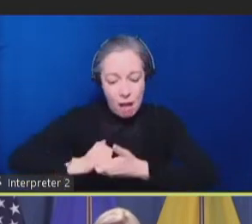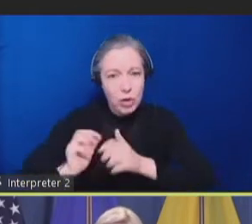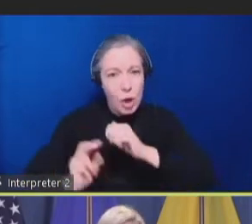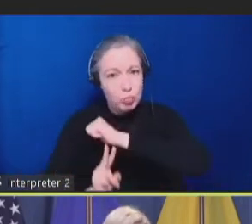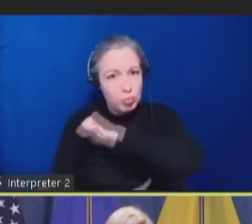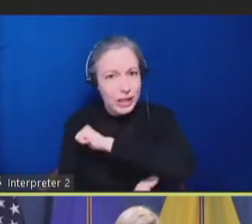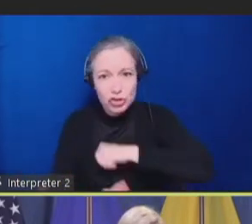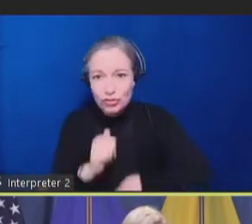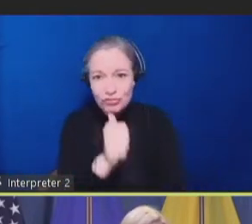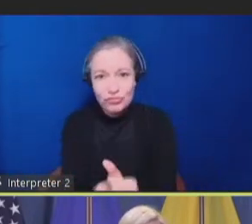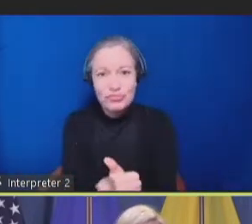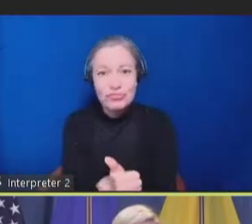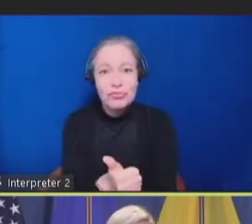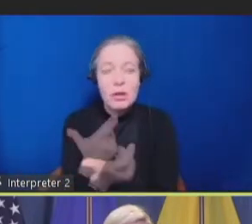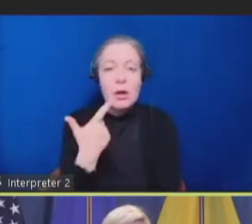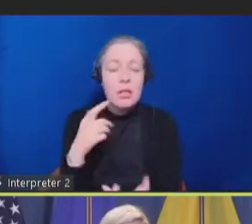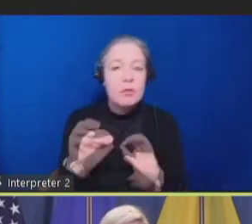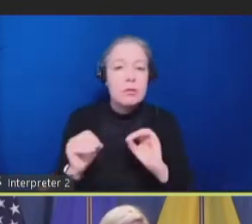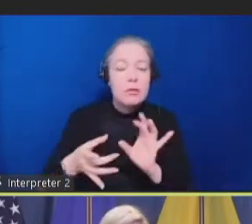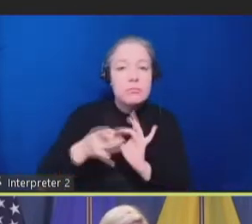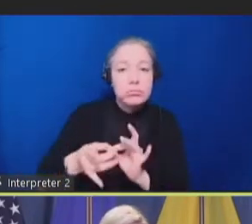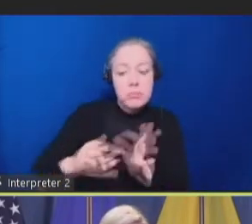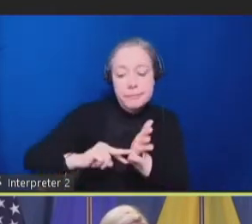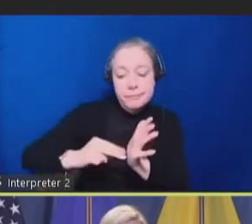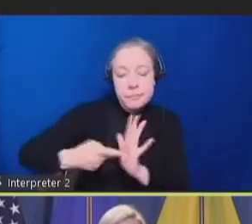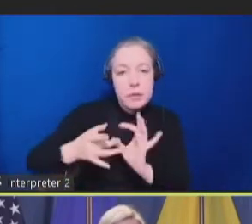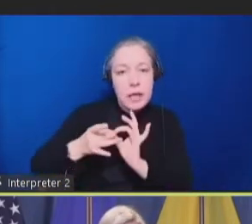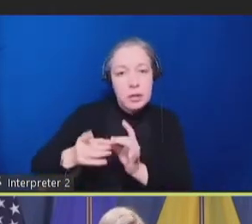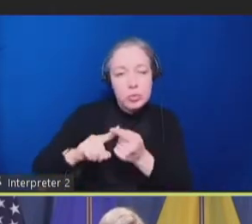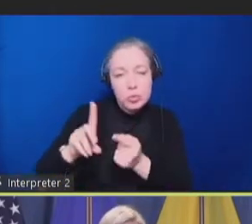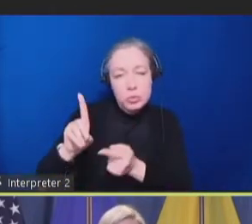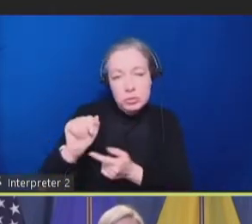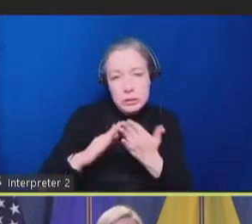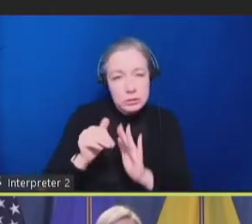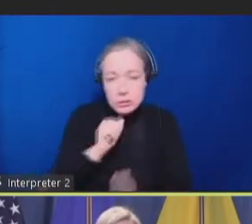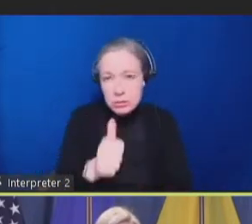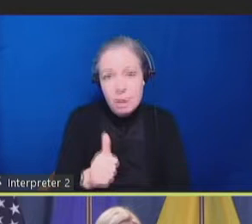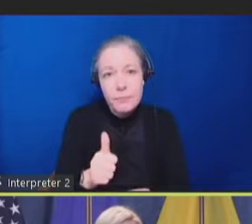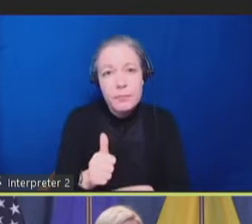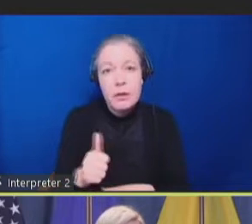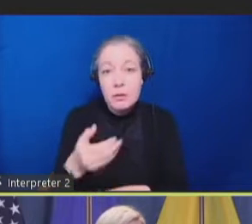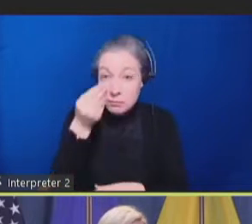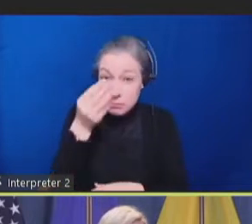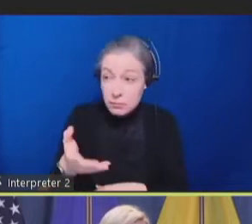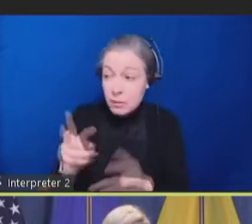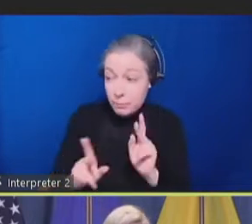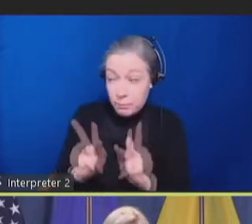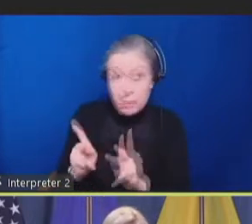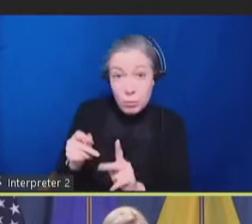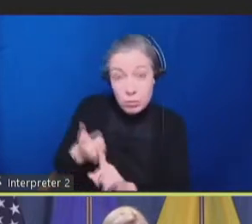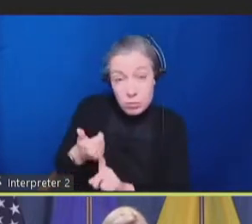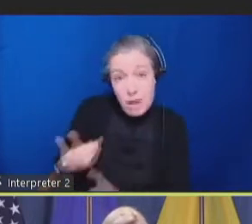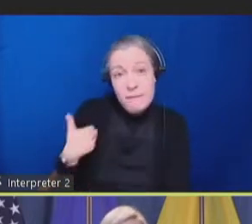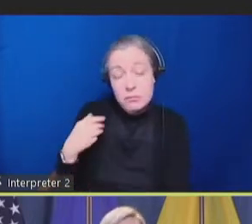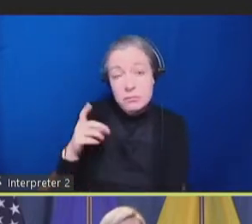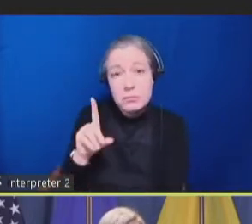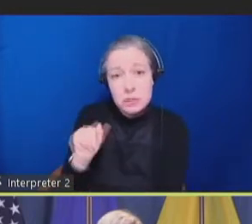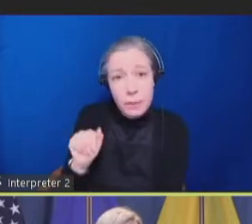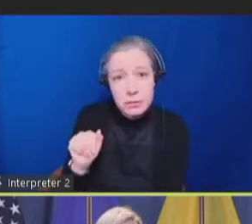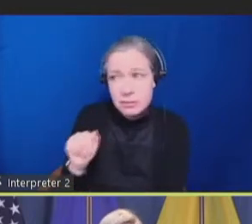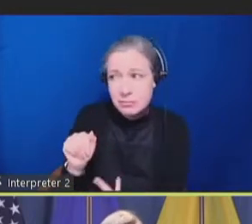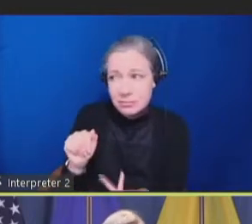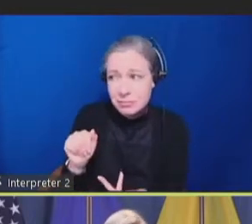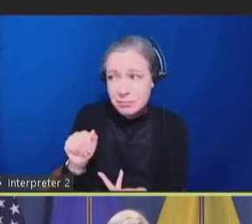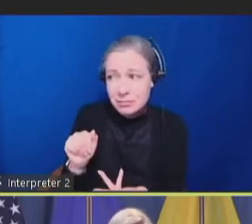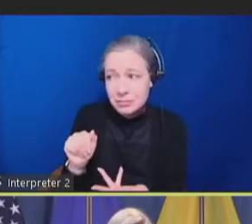connections to the disability community. I'll also say that people with disabilities are not considered